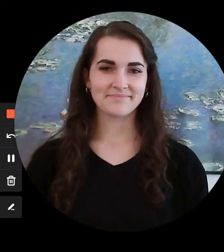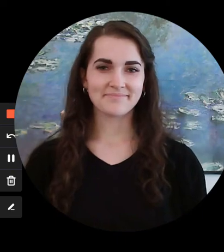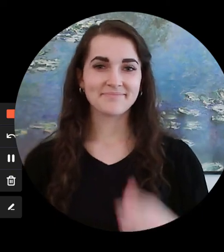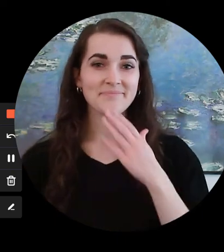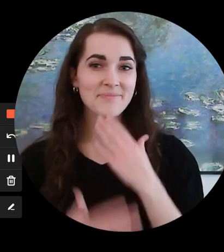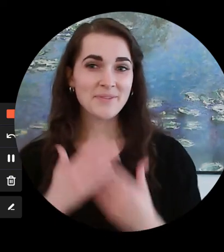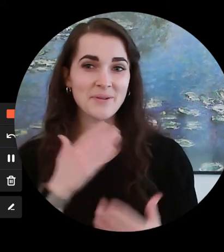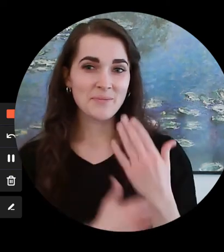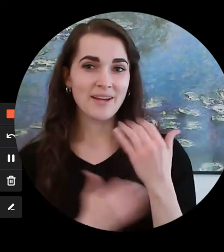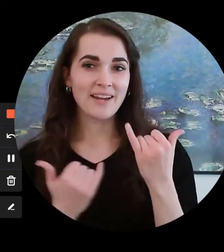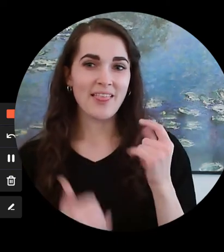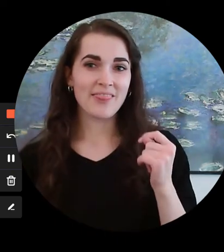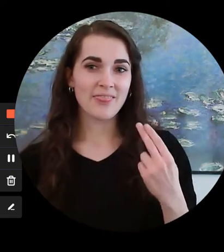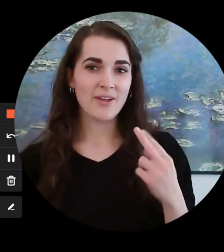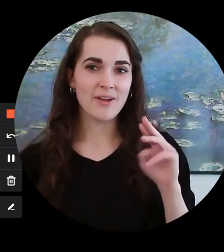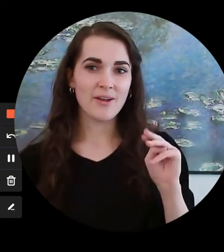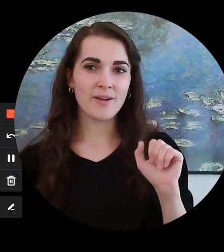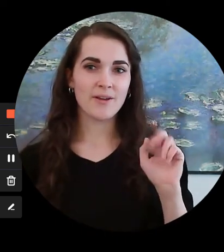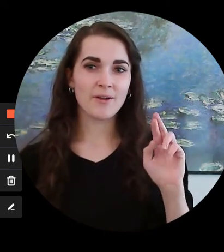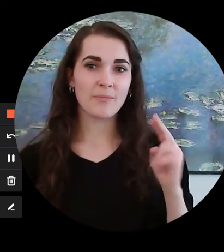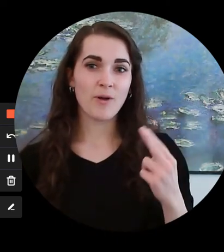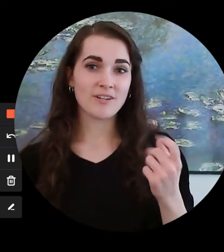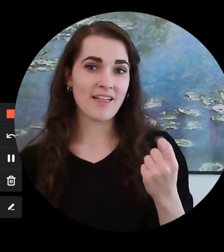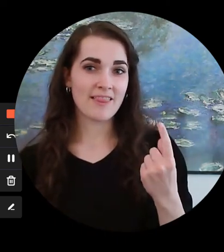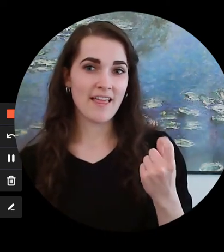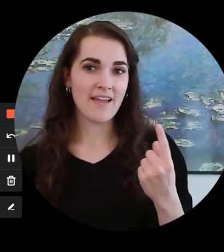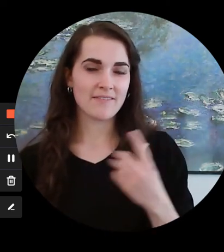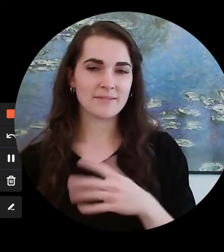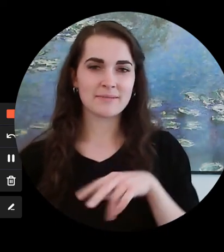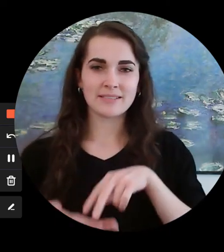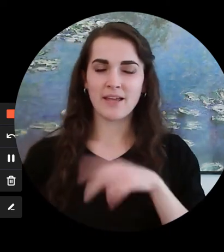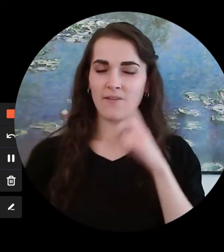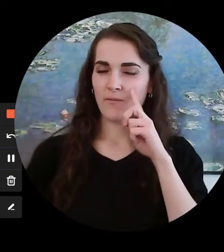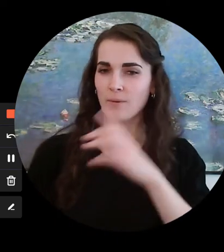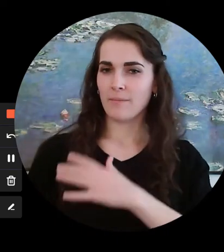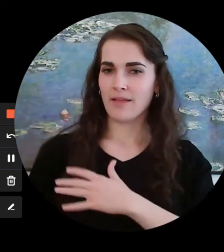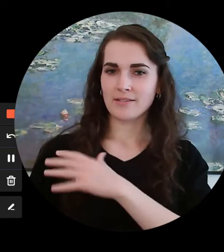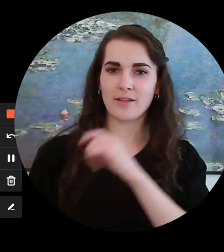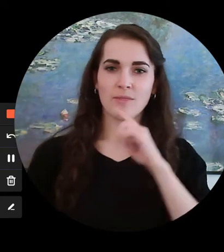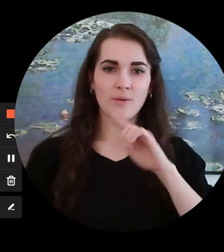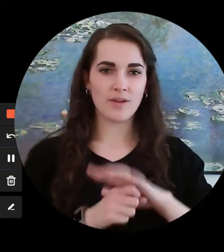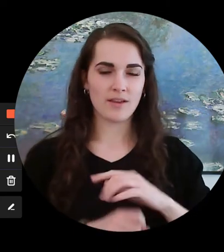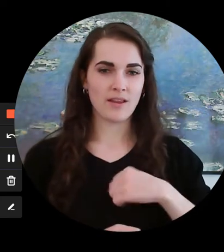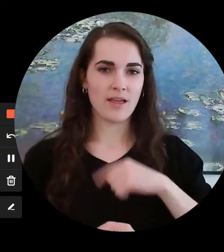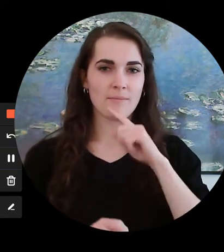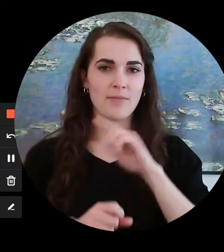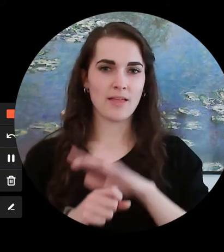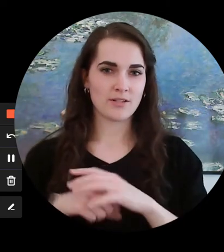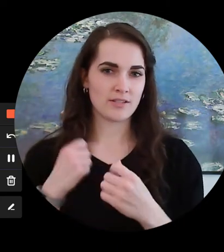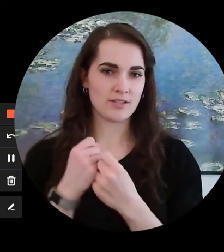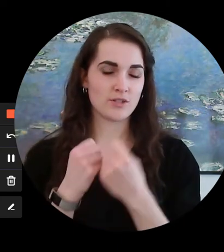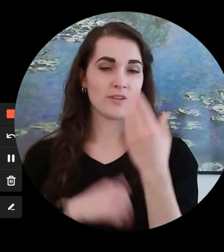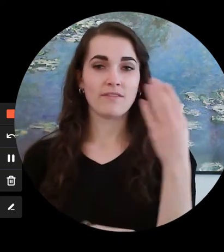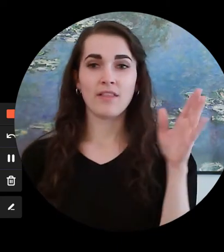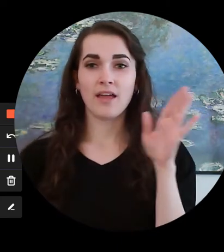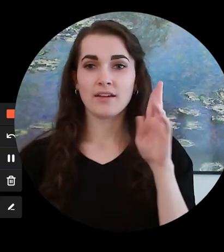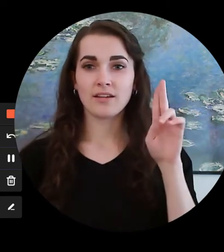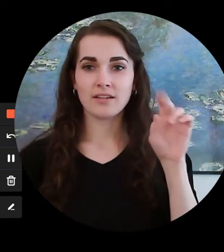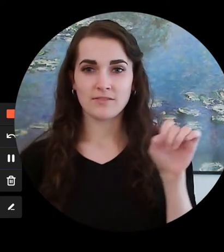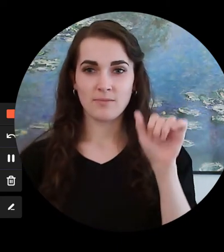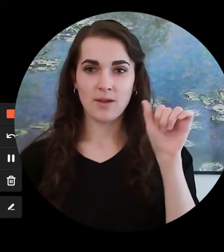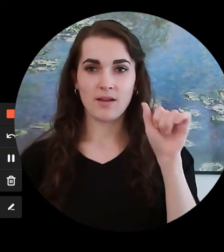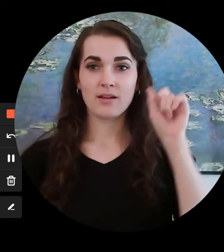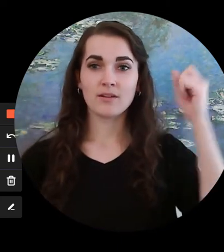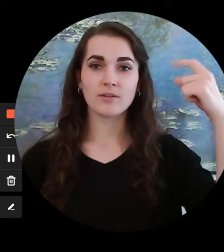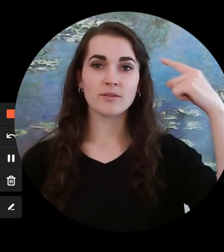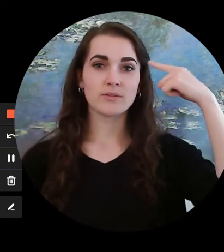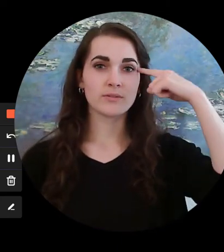Good morning. It's Thursday, March 11th. Please stand for the Pledge and the Creed. I pledge allegiance to the flag of the United States